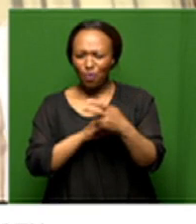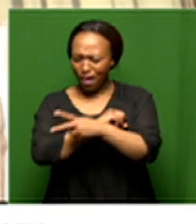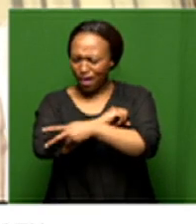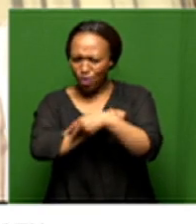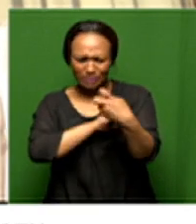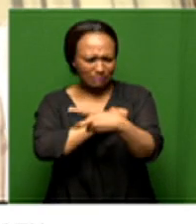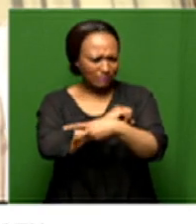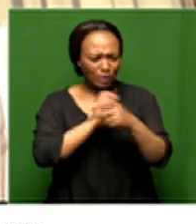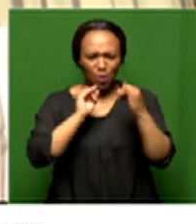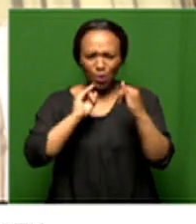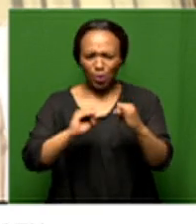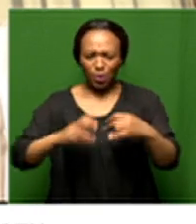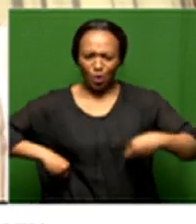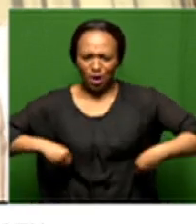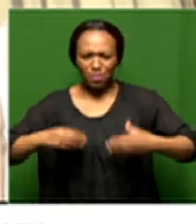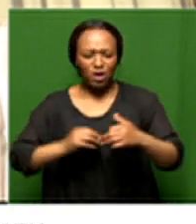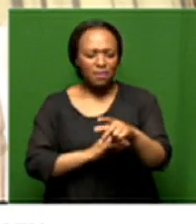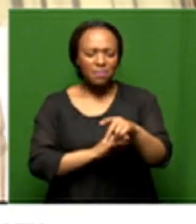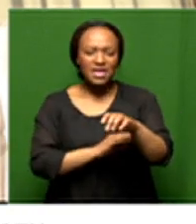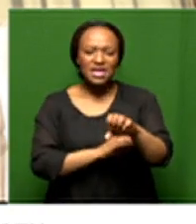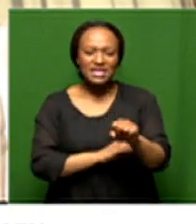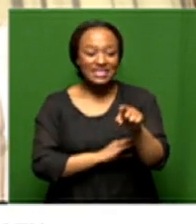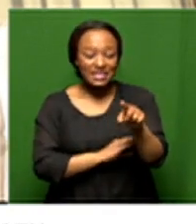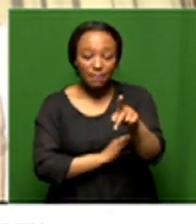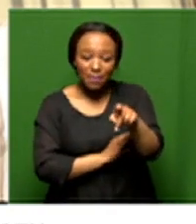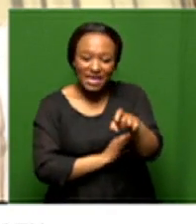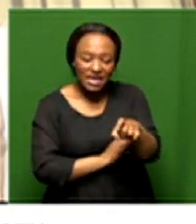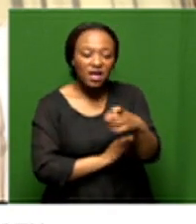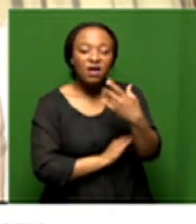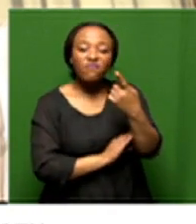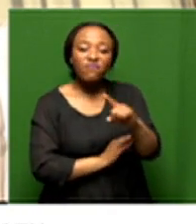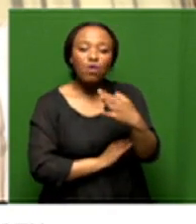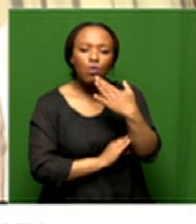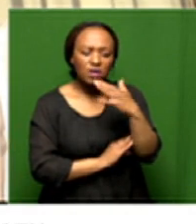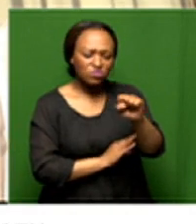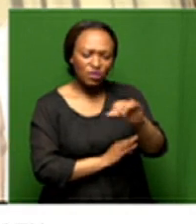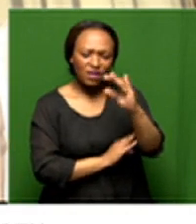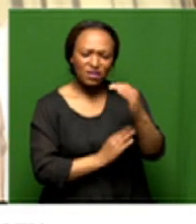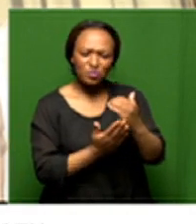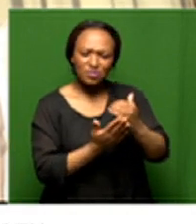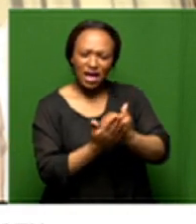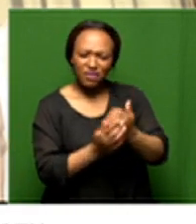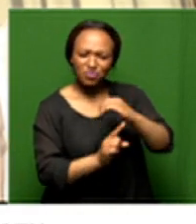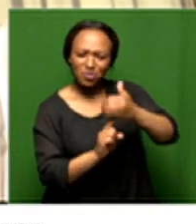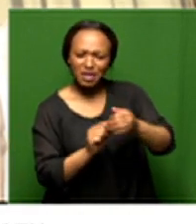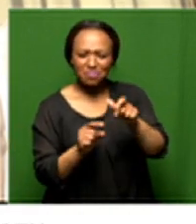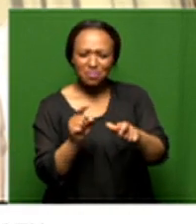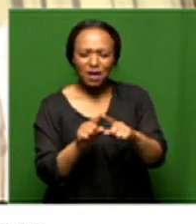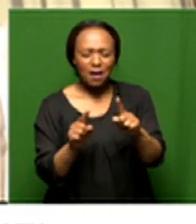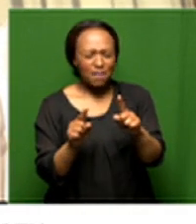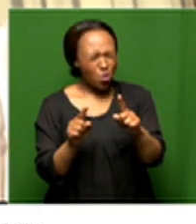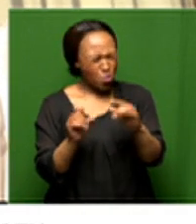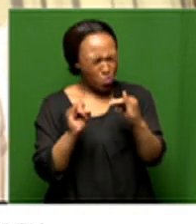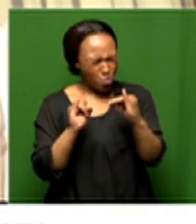and corruption around ppe that was there to save south africans lives and to protect people and yet there was